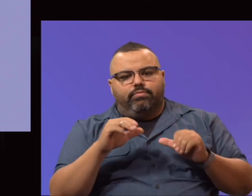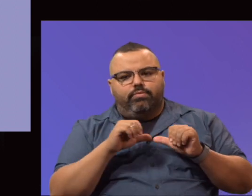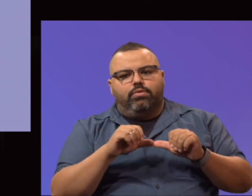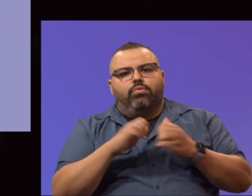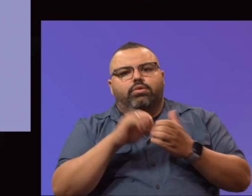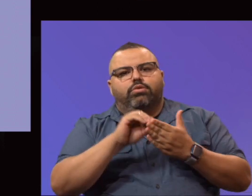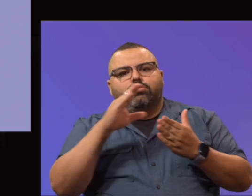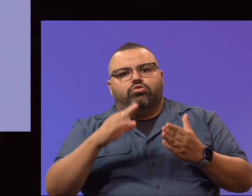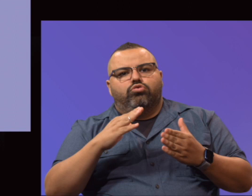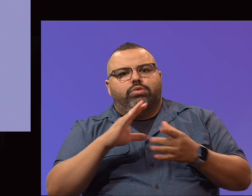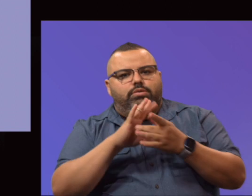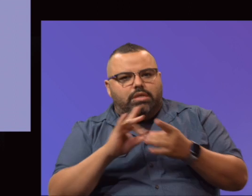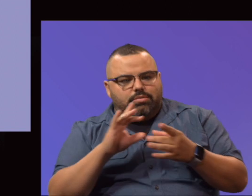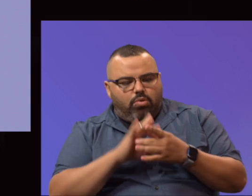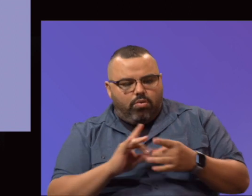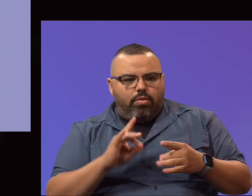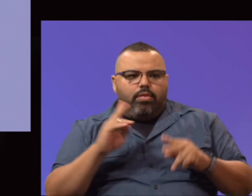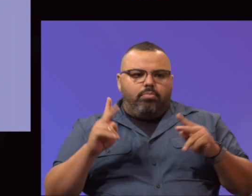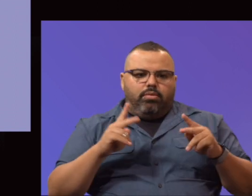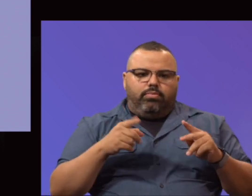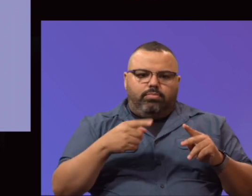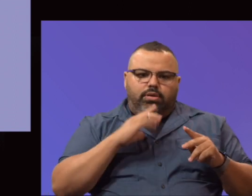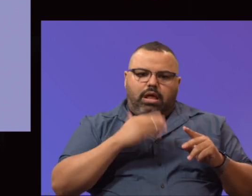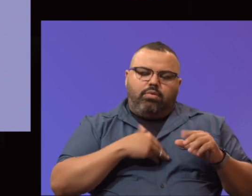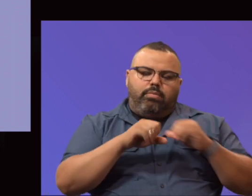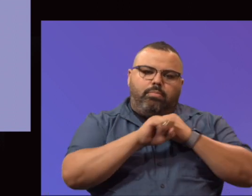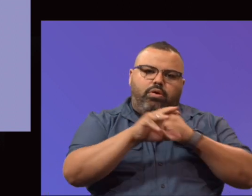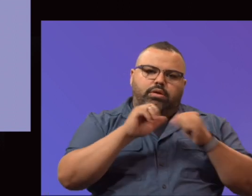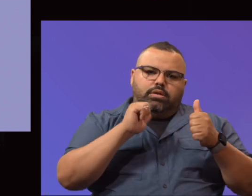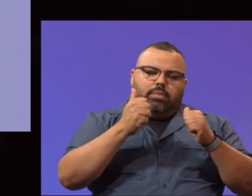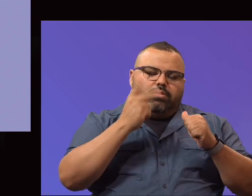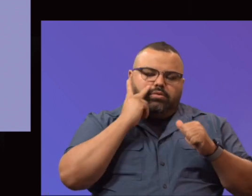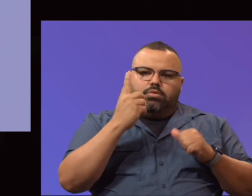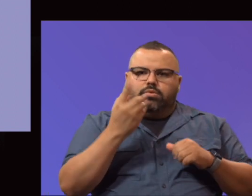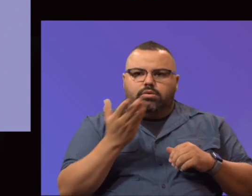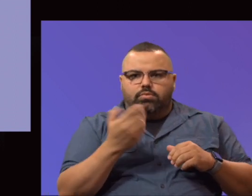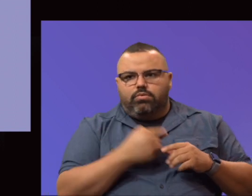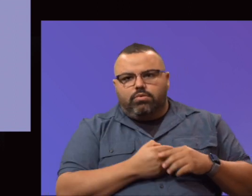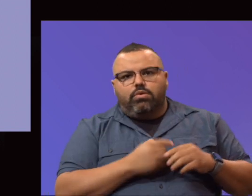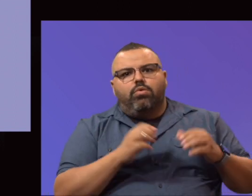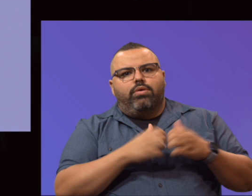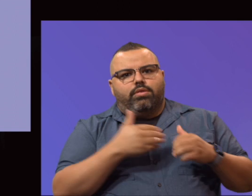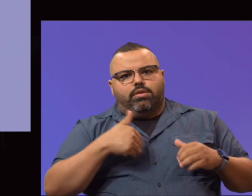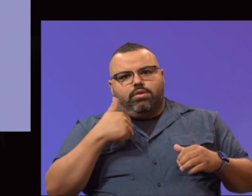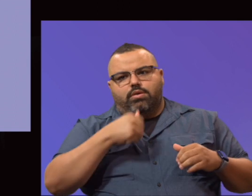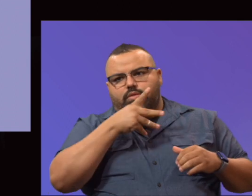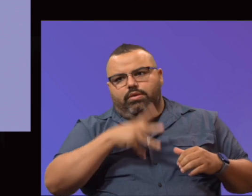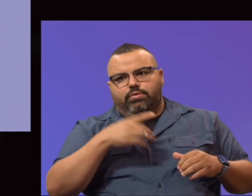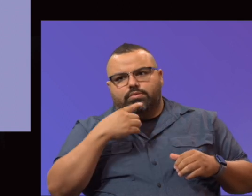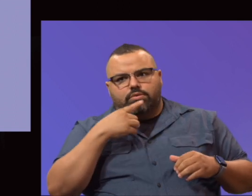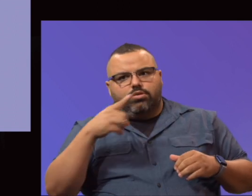of them here with a young lady who says that she invested in herself. And that is key for our students to understand that,